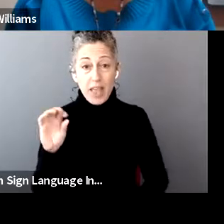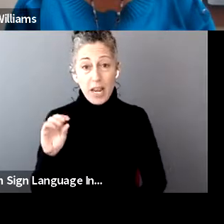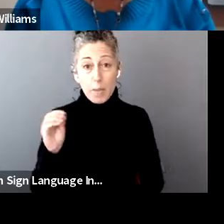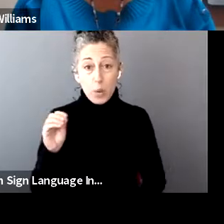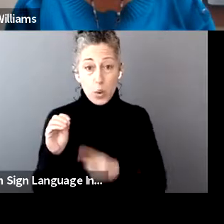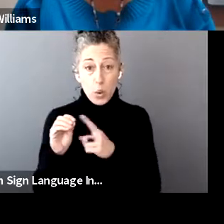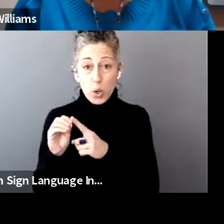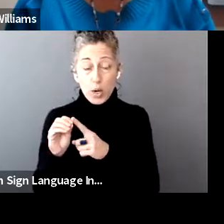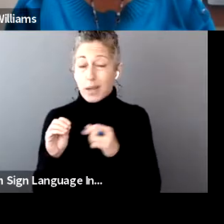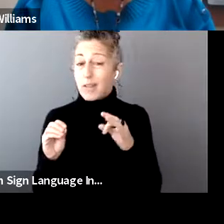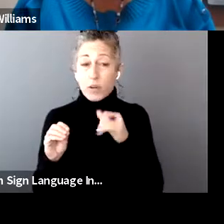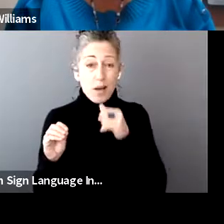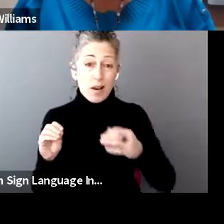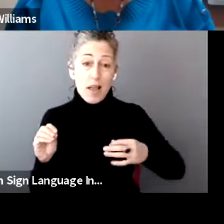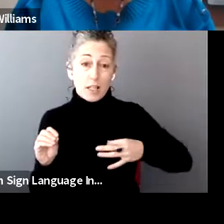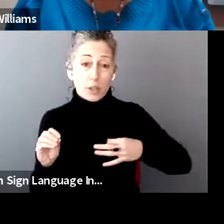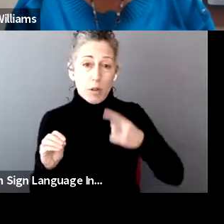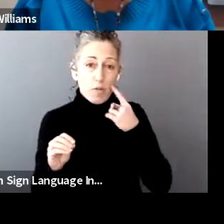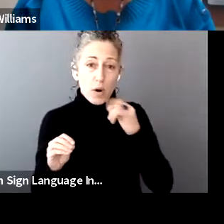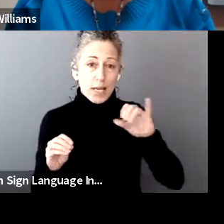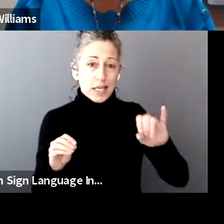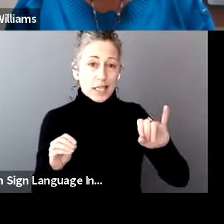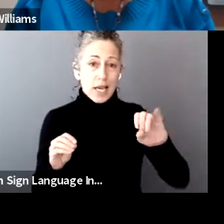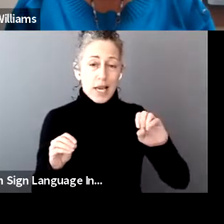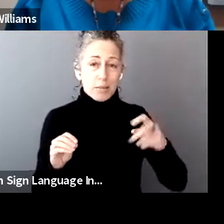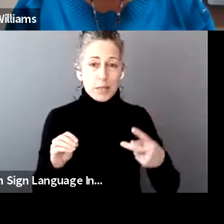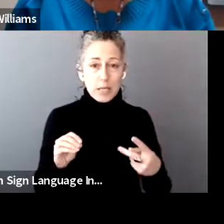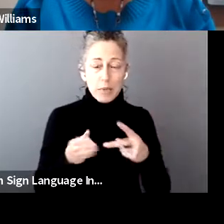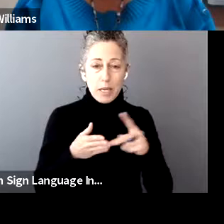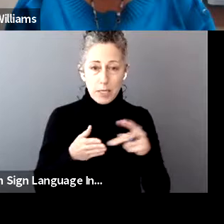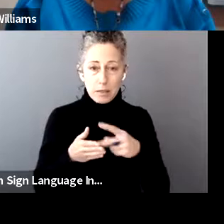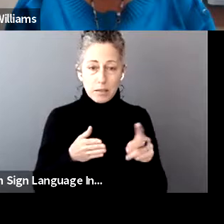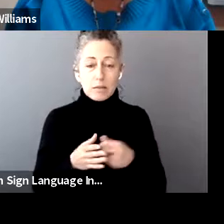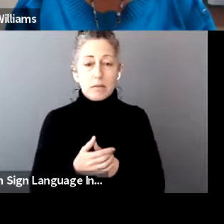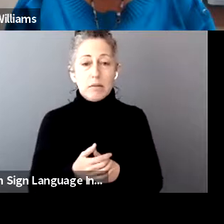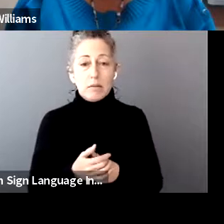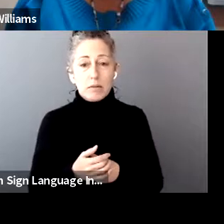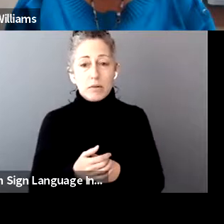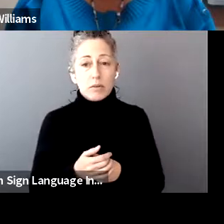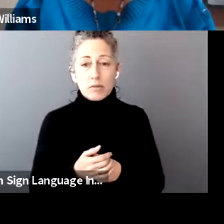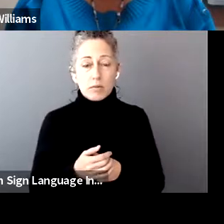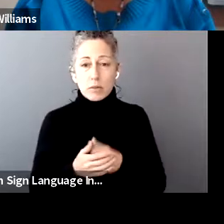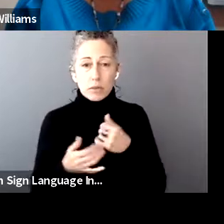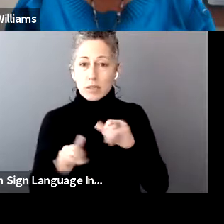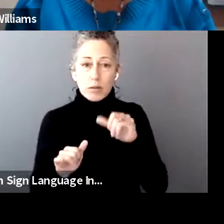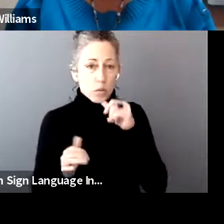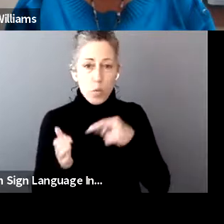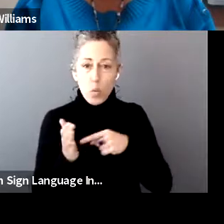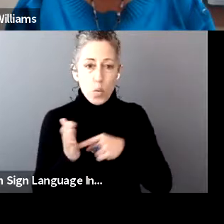with your EIP payments, when you go to file your 2020 tax return, you won't owe that money back.